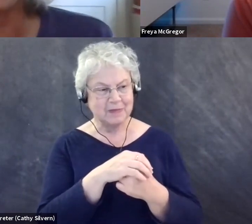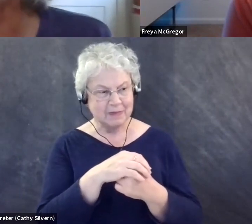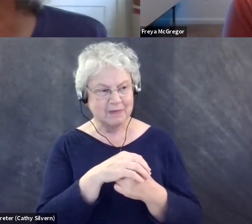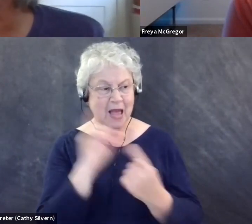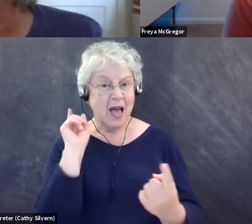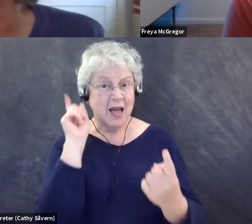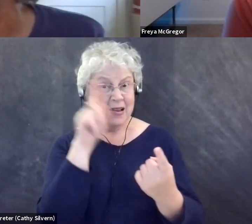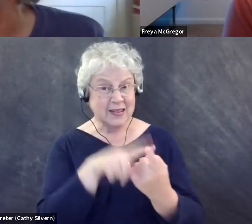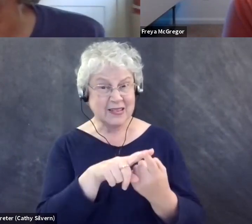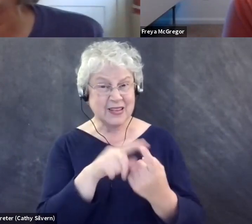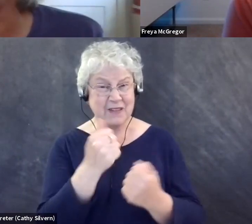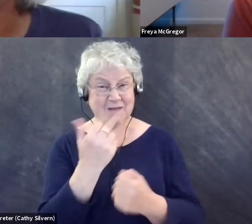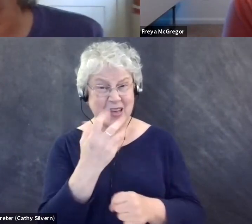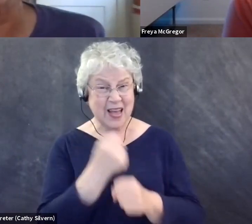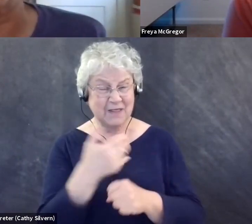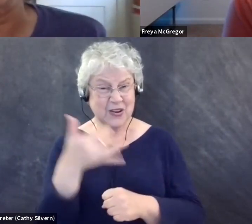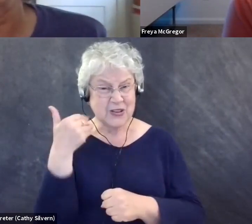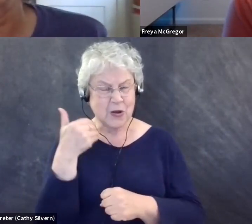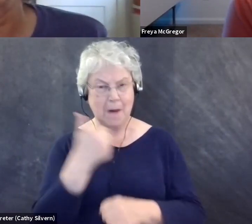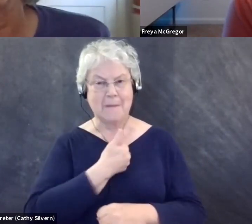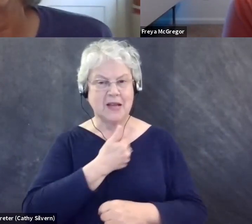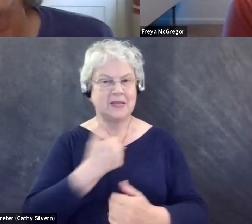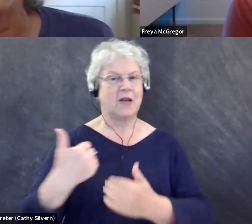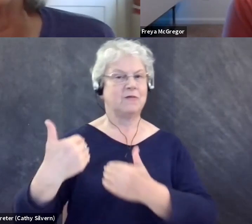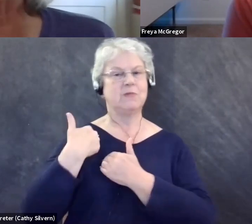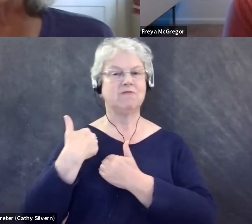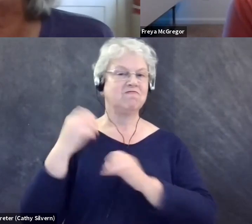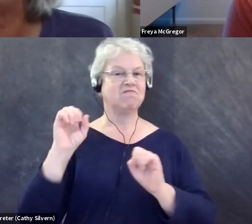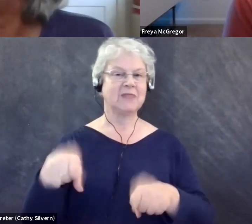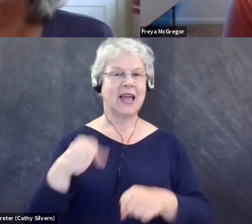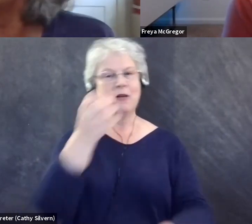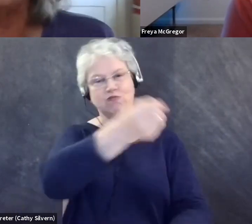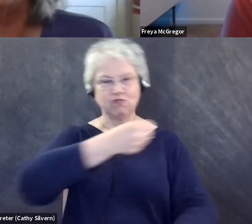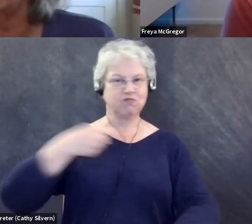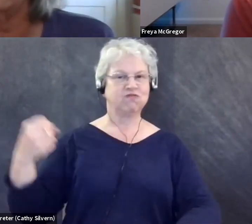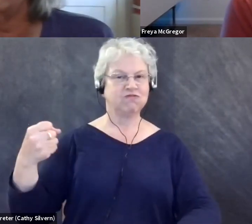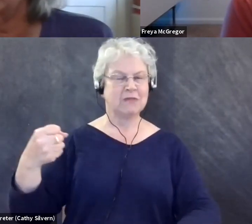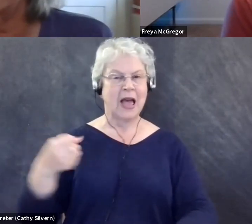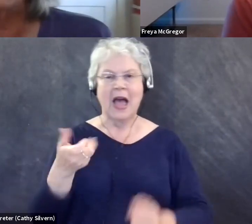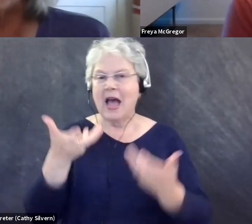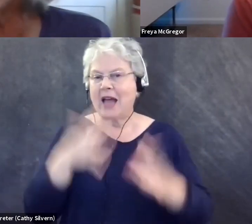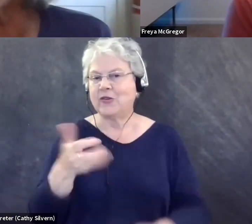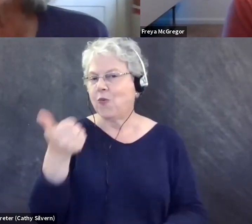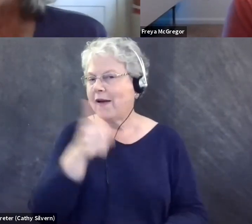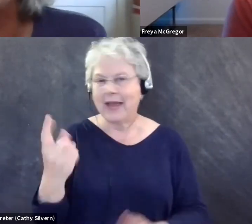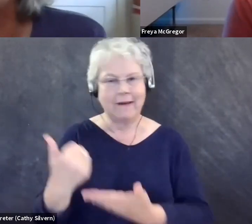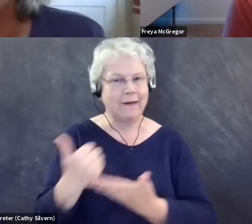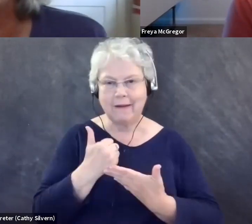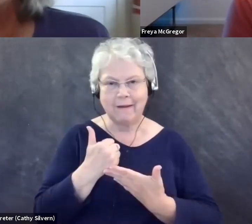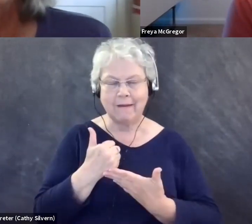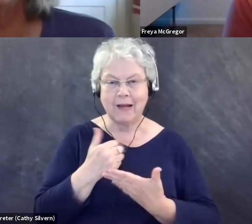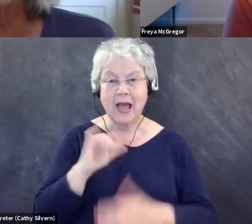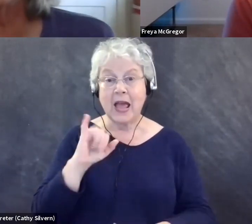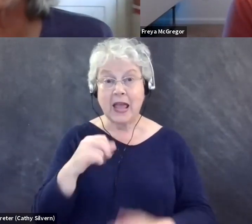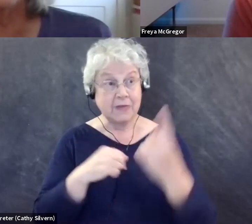ago, I was in charge of opening my own door. And so I did not want anyone, if they were coming through,